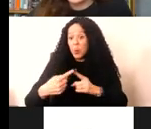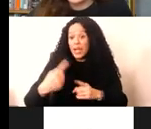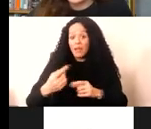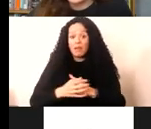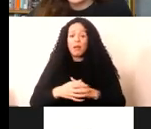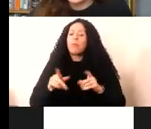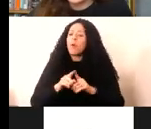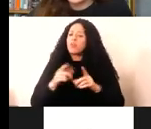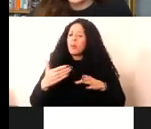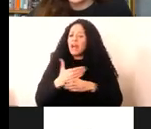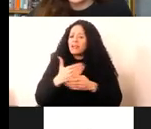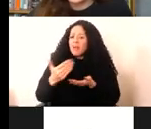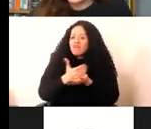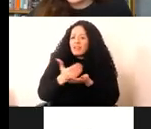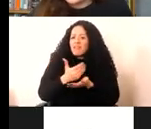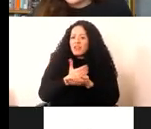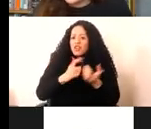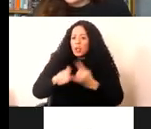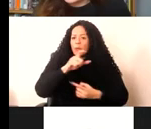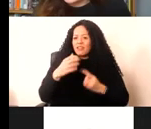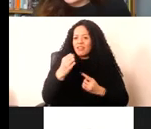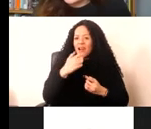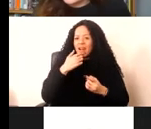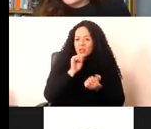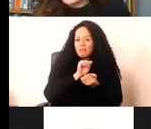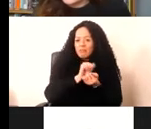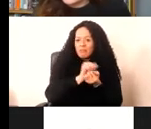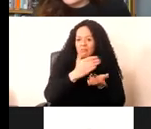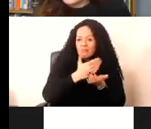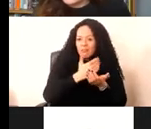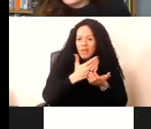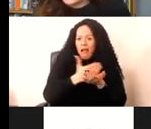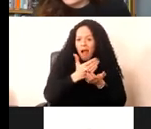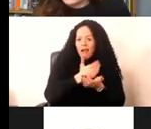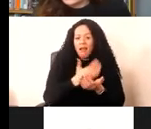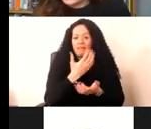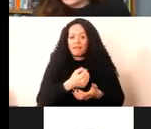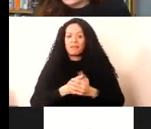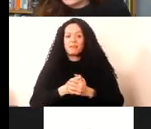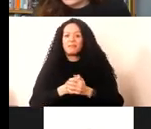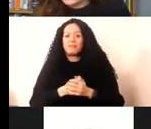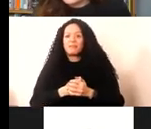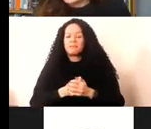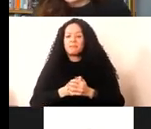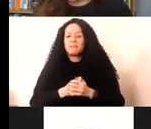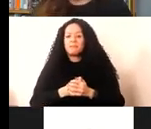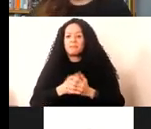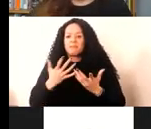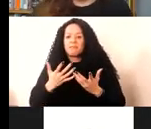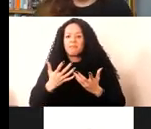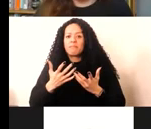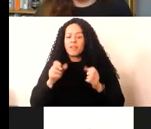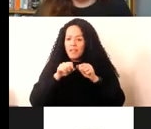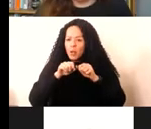active preservation community, which is quite dispersed